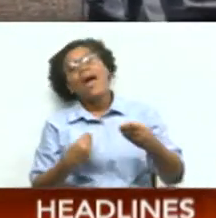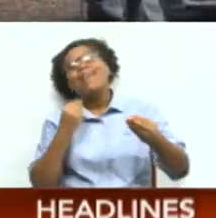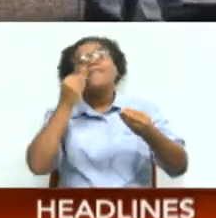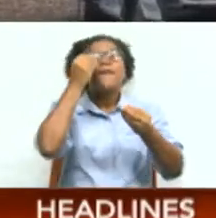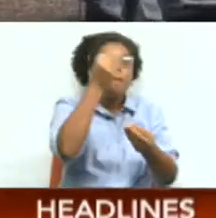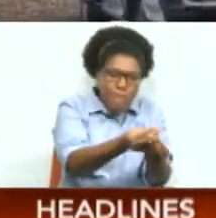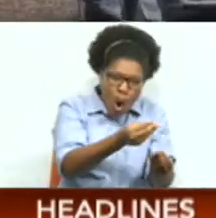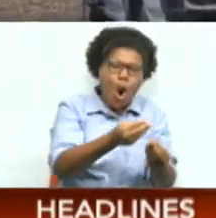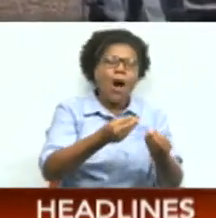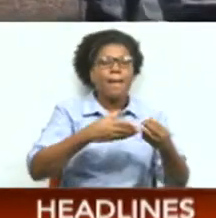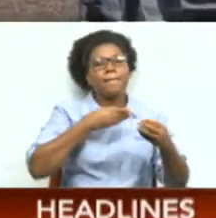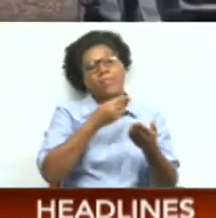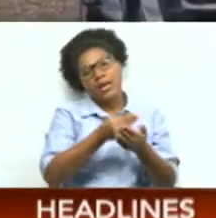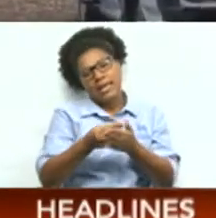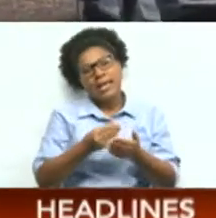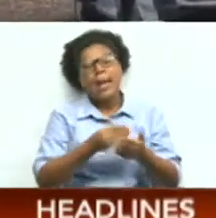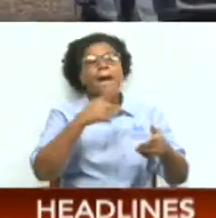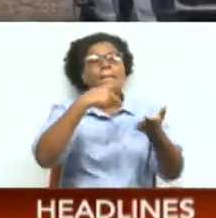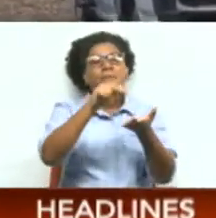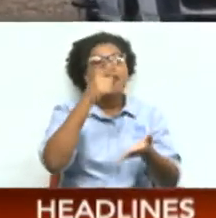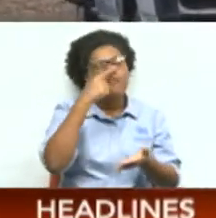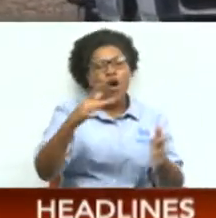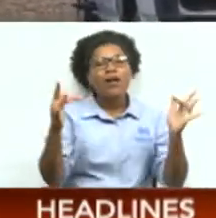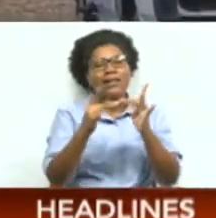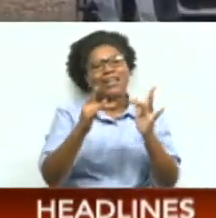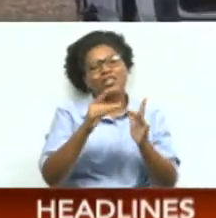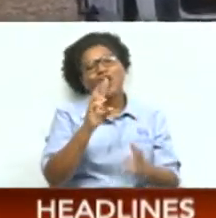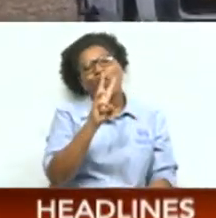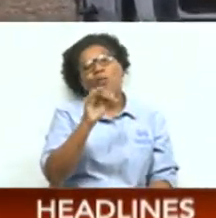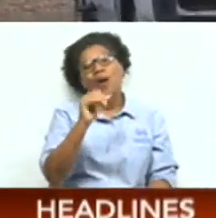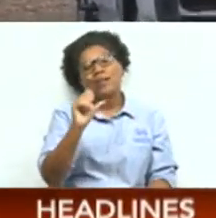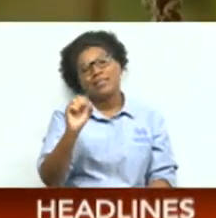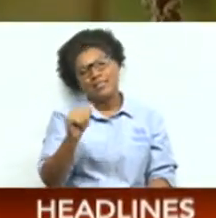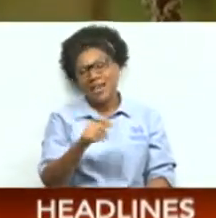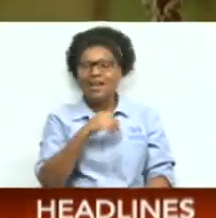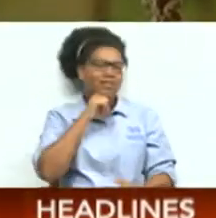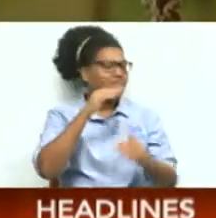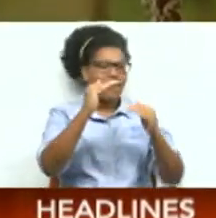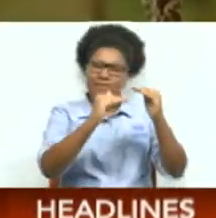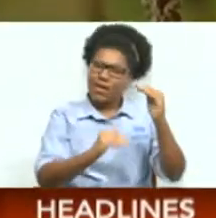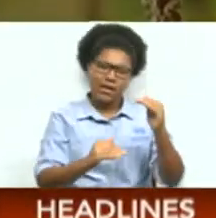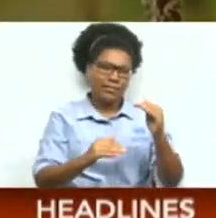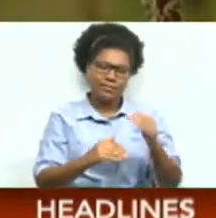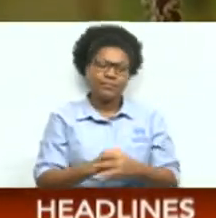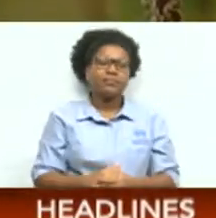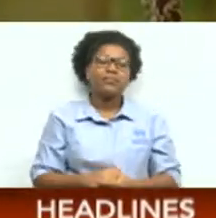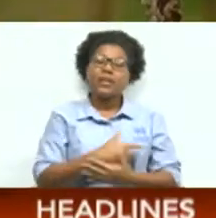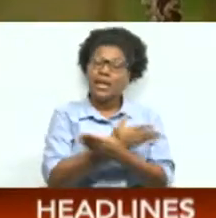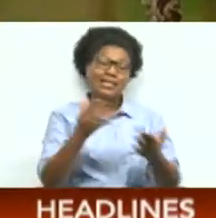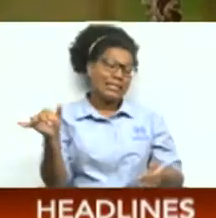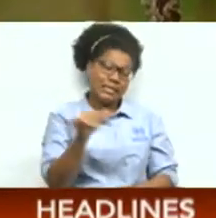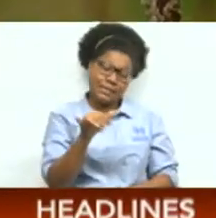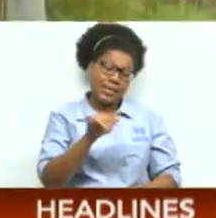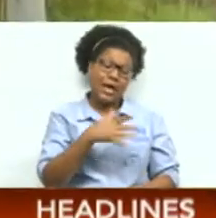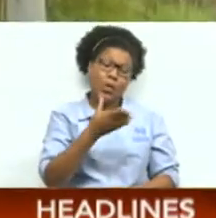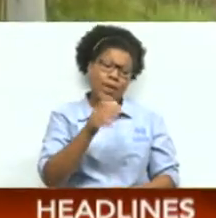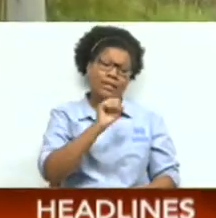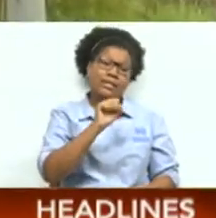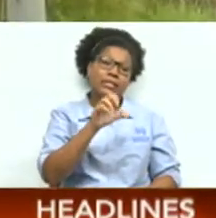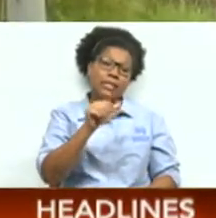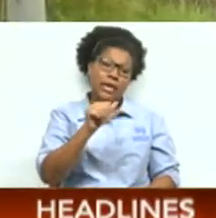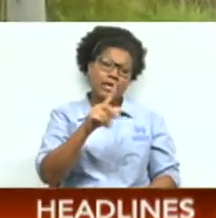in order to pay for a connection from us. I think it's unfair. As was the case with the Santa Cruz development,